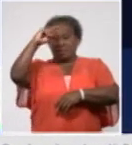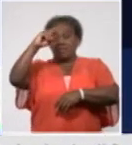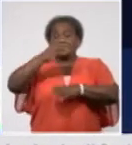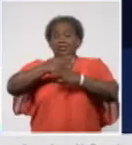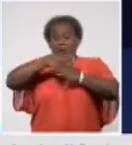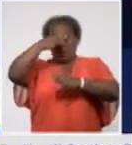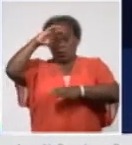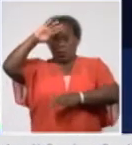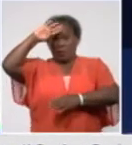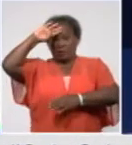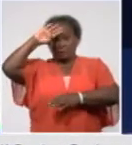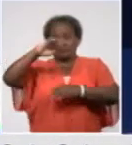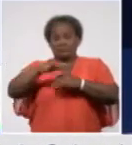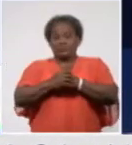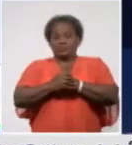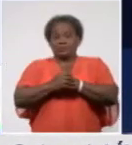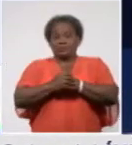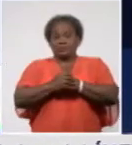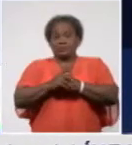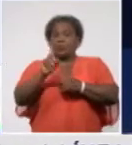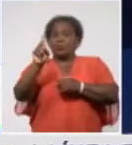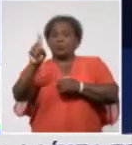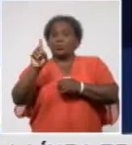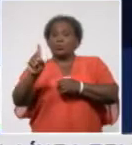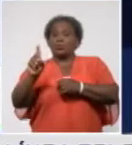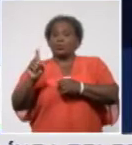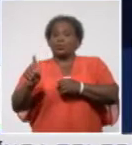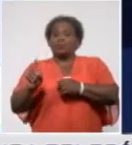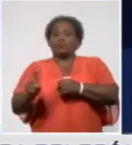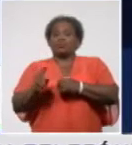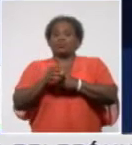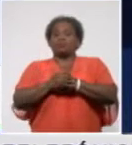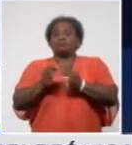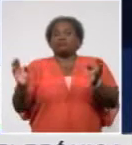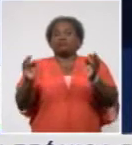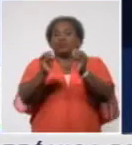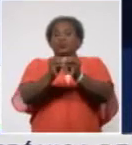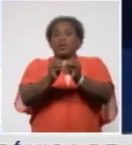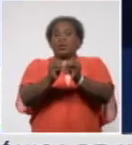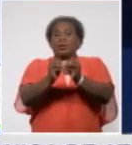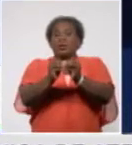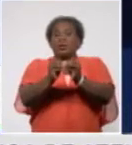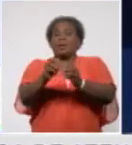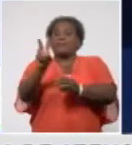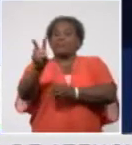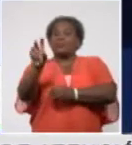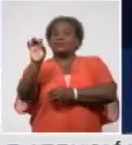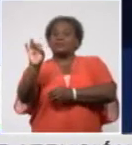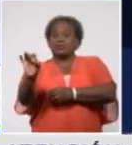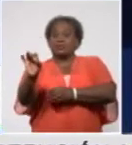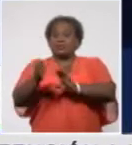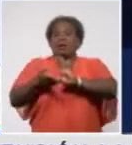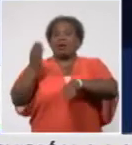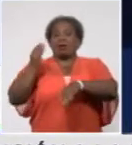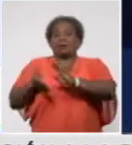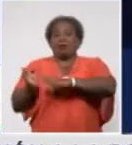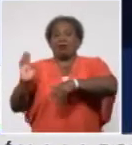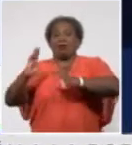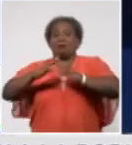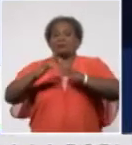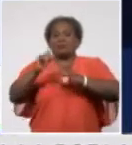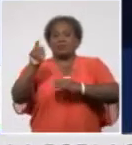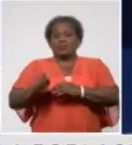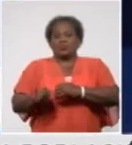27 people were discharged from hospital, a negative result in regards to the discharge